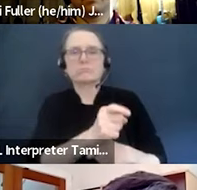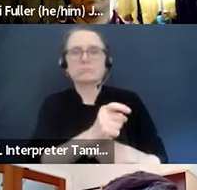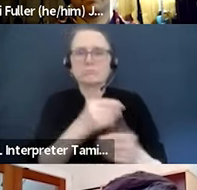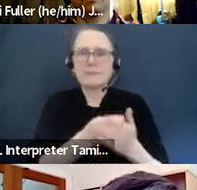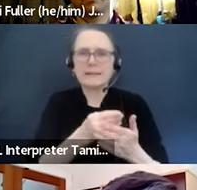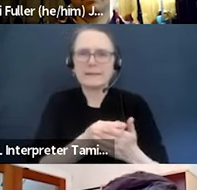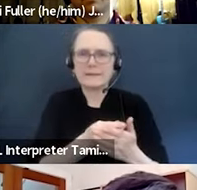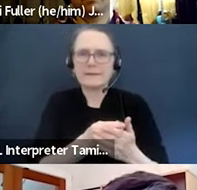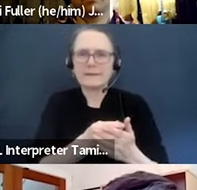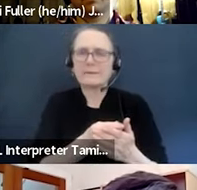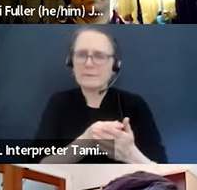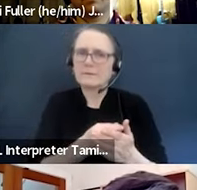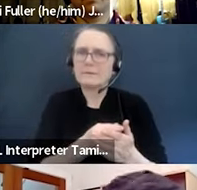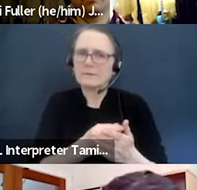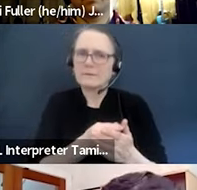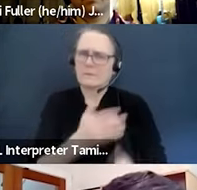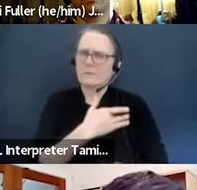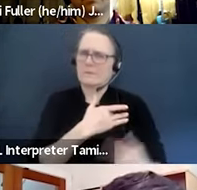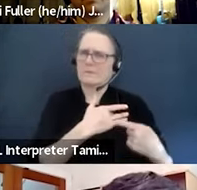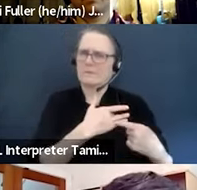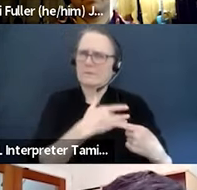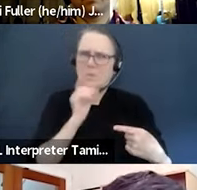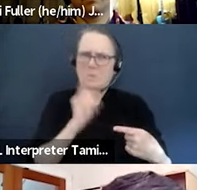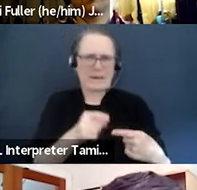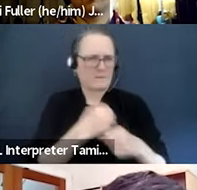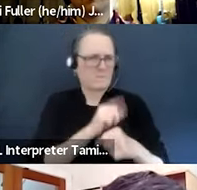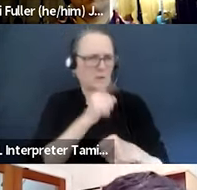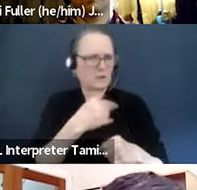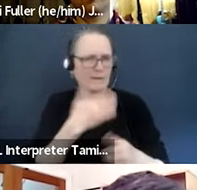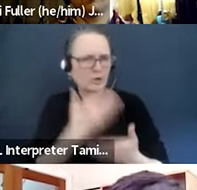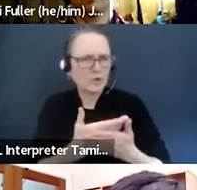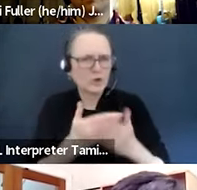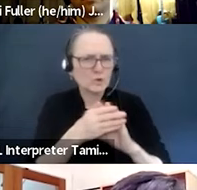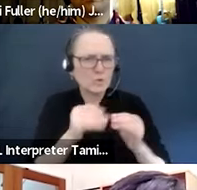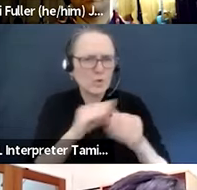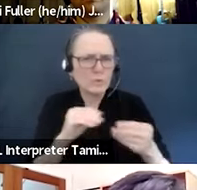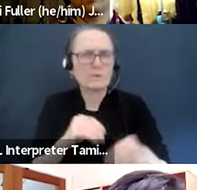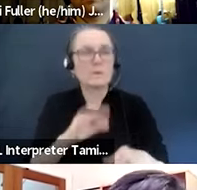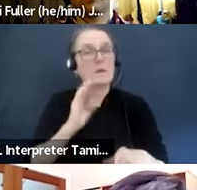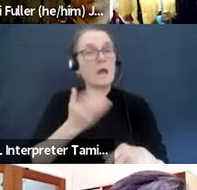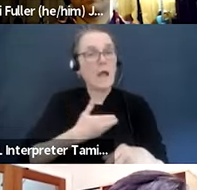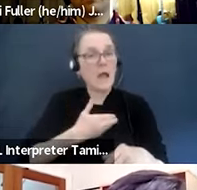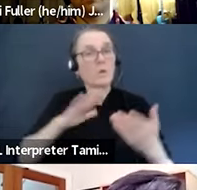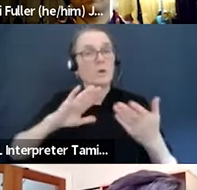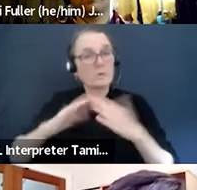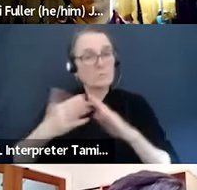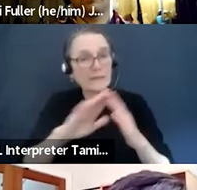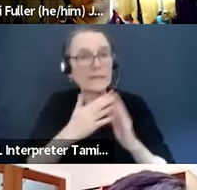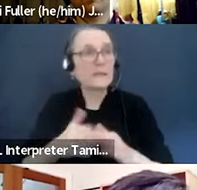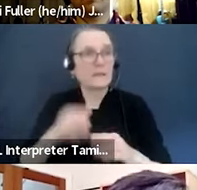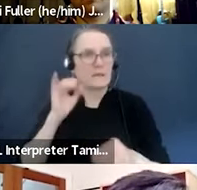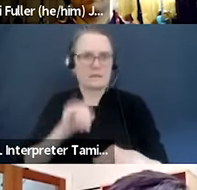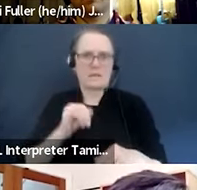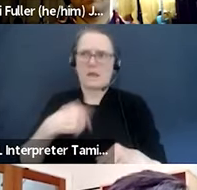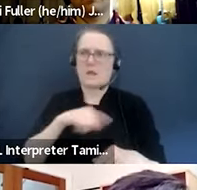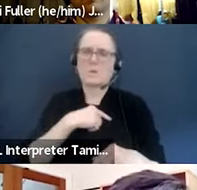the whole of our community and holding a center as a convener, as an inspiration source for